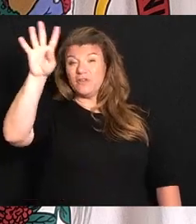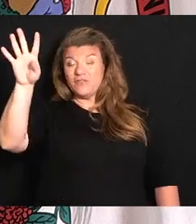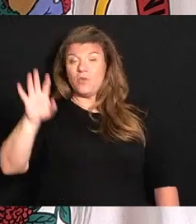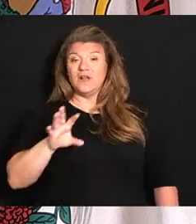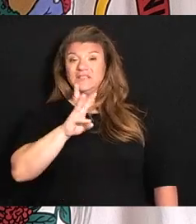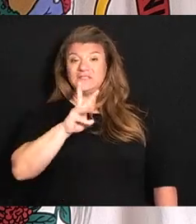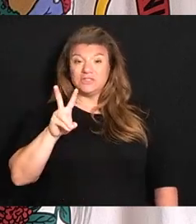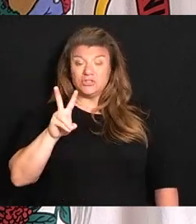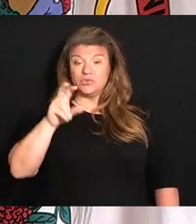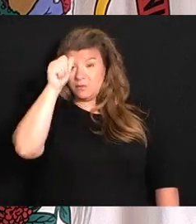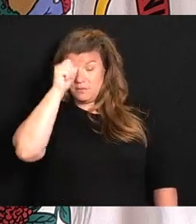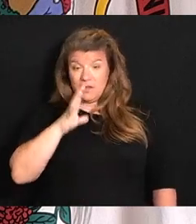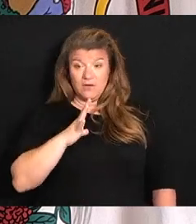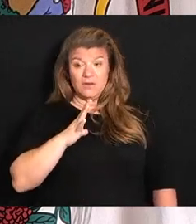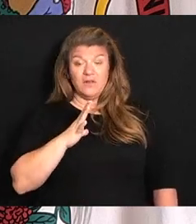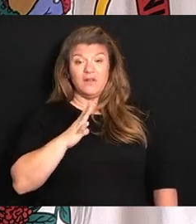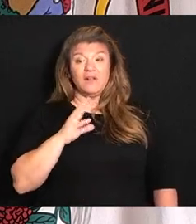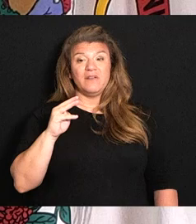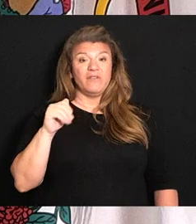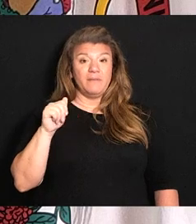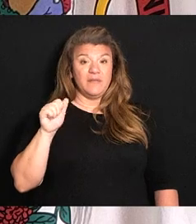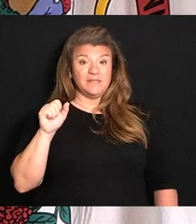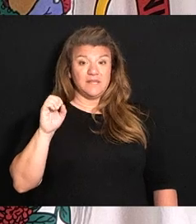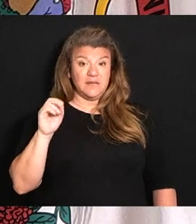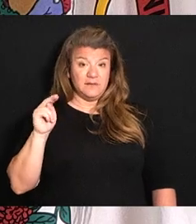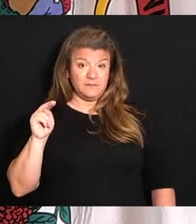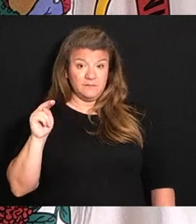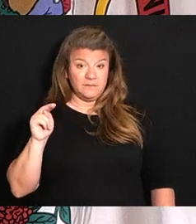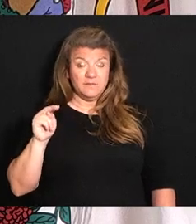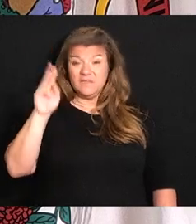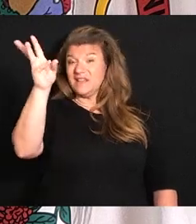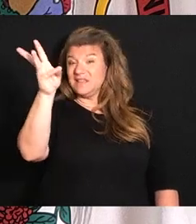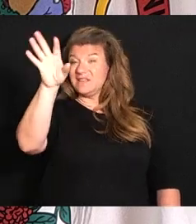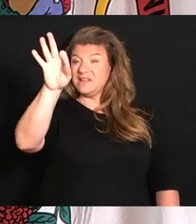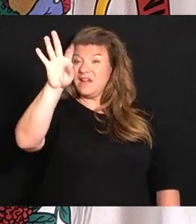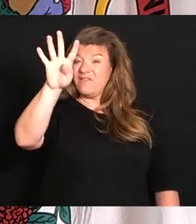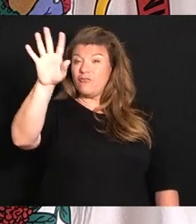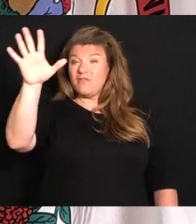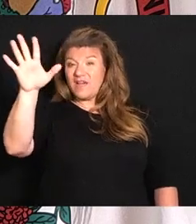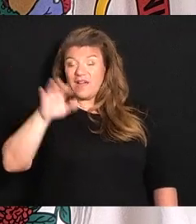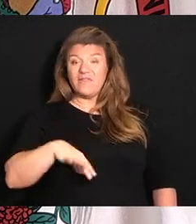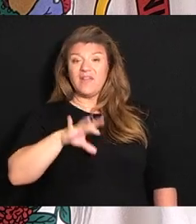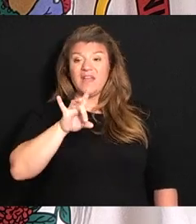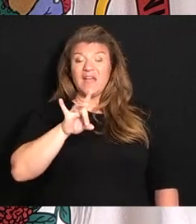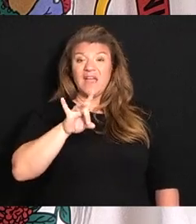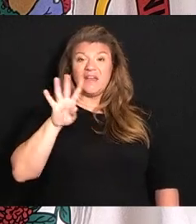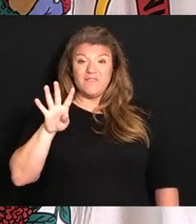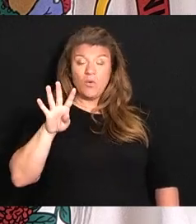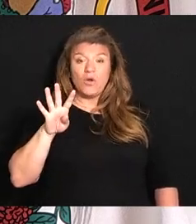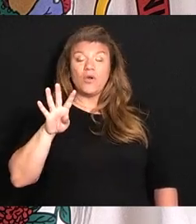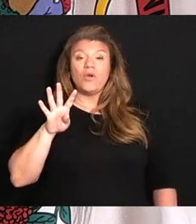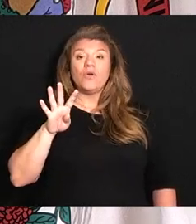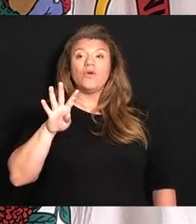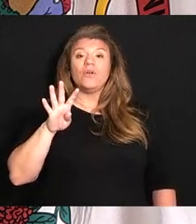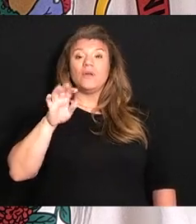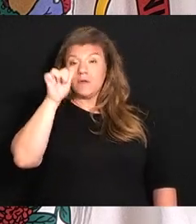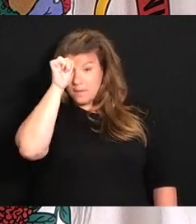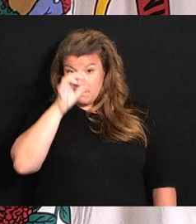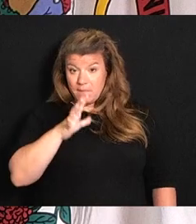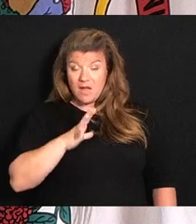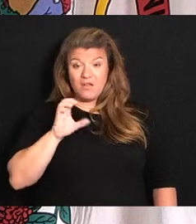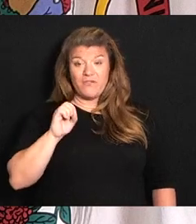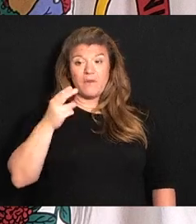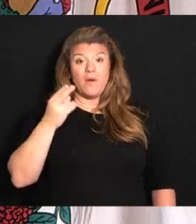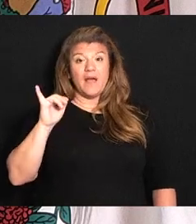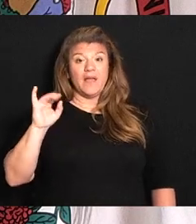is a 62-year-old male from Mason County. The 6945th death is an 84-year-old male from